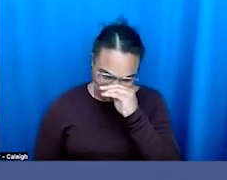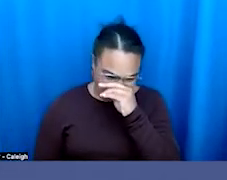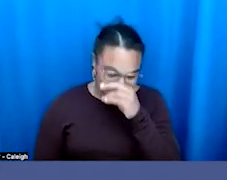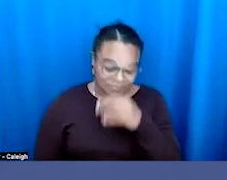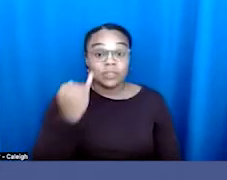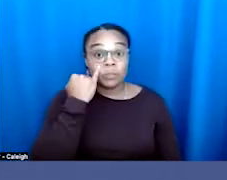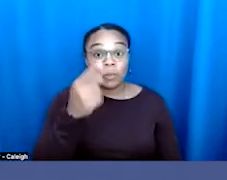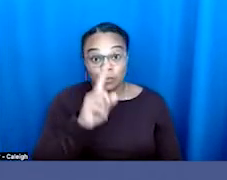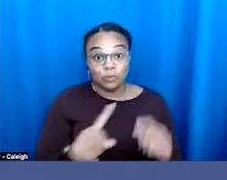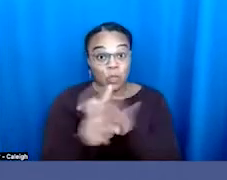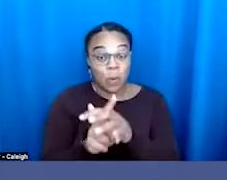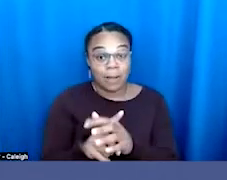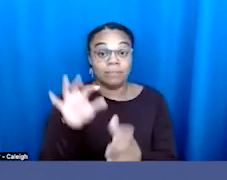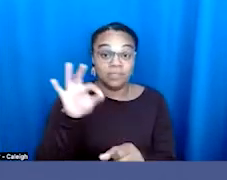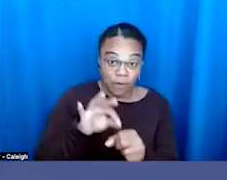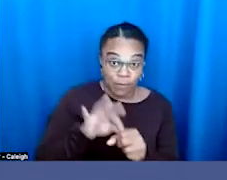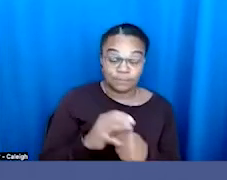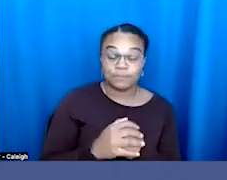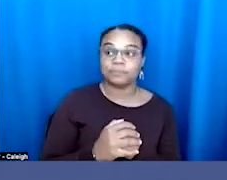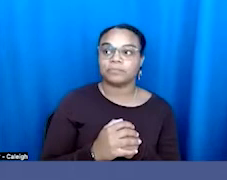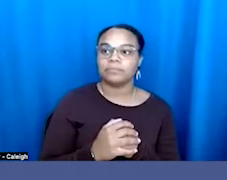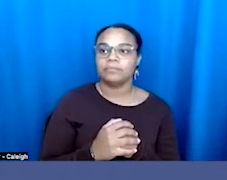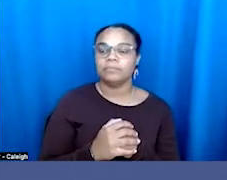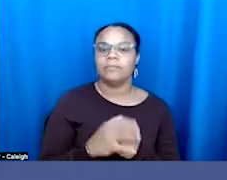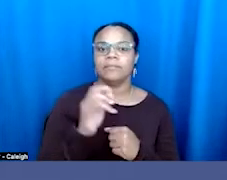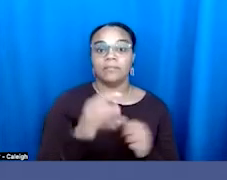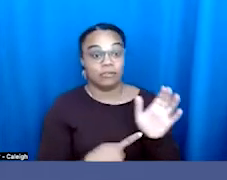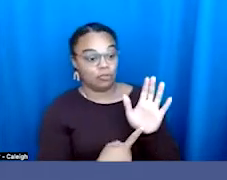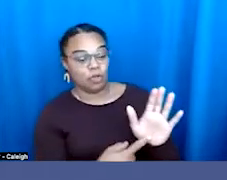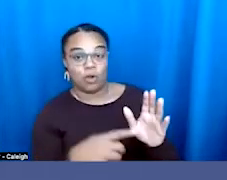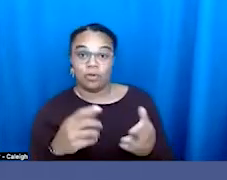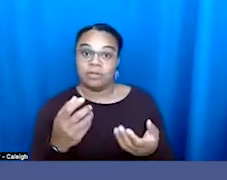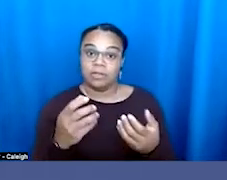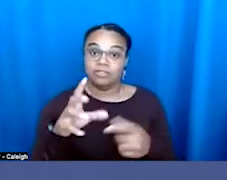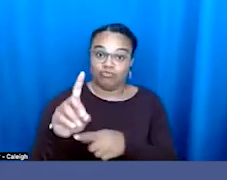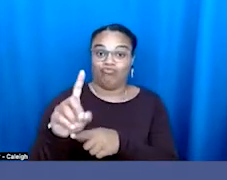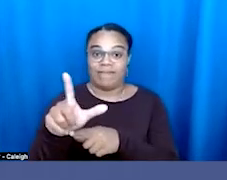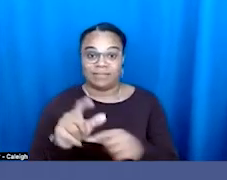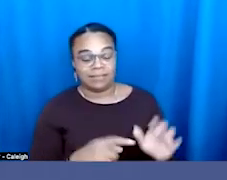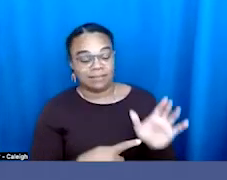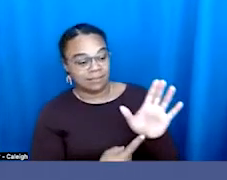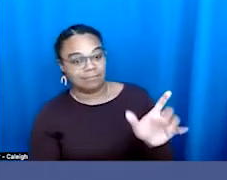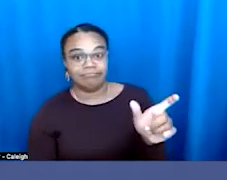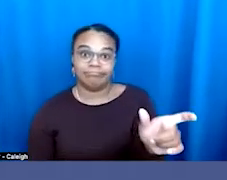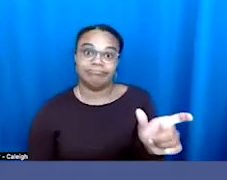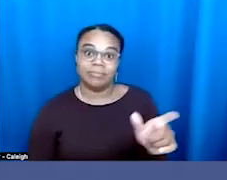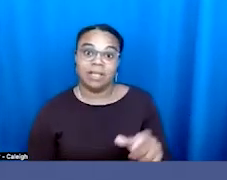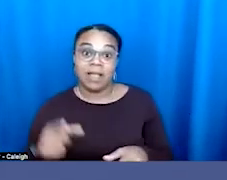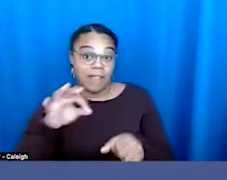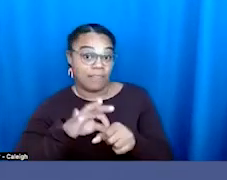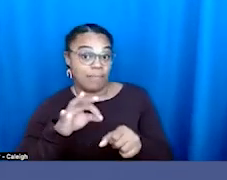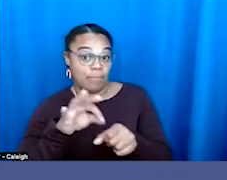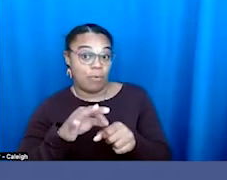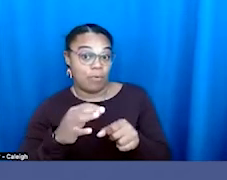up to vote, um, and you show your driver's license and the poll worker says, this isn't the name we have